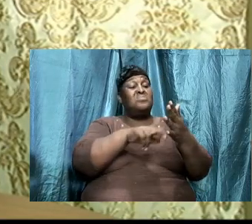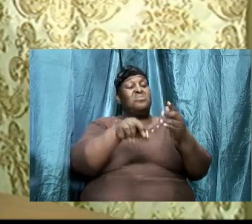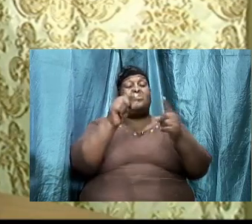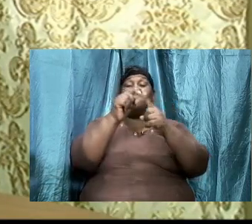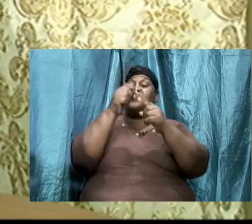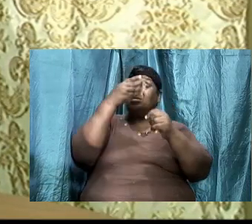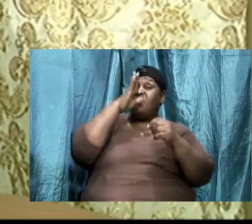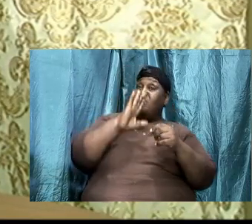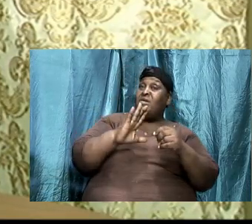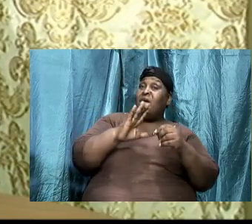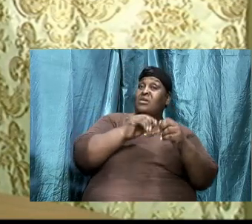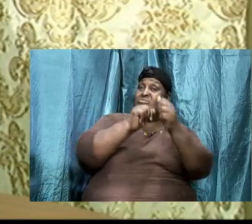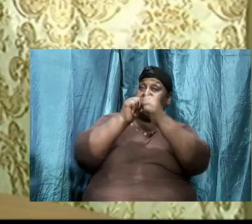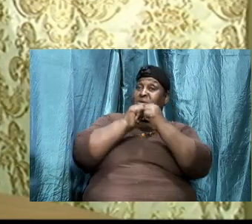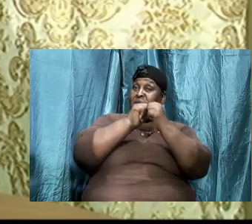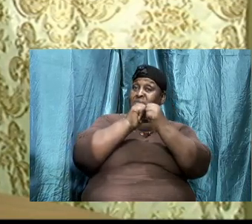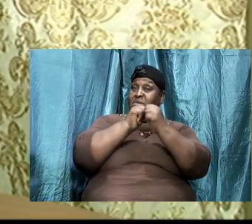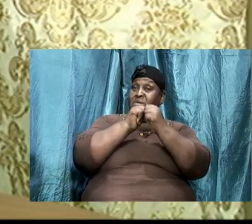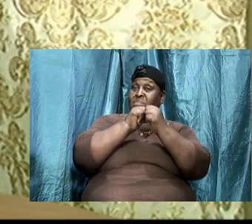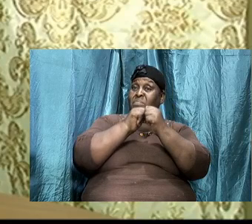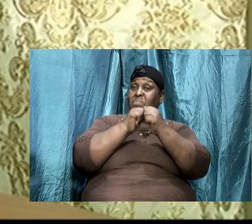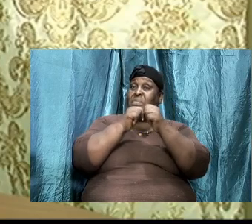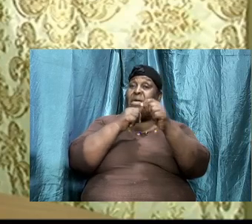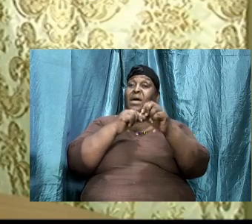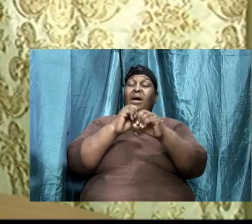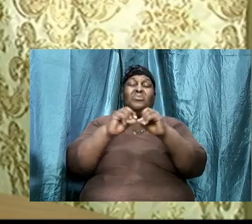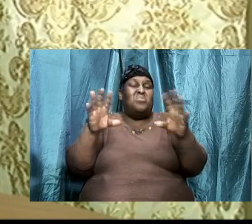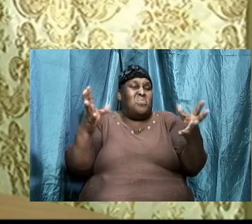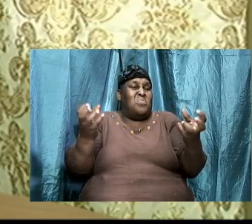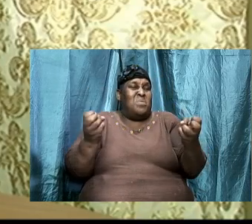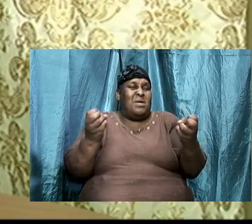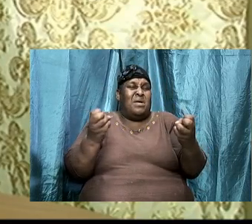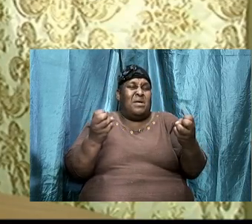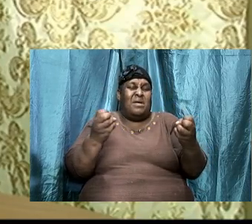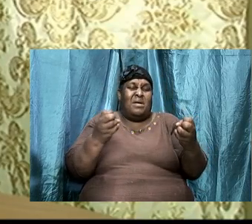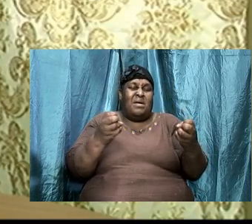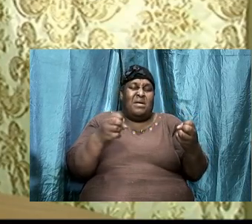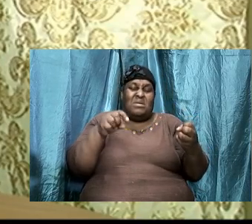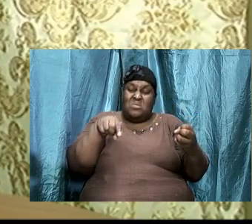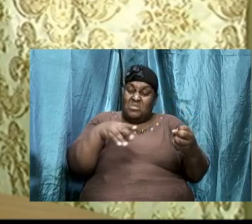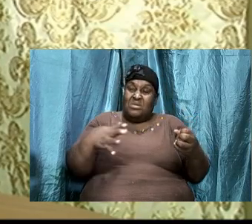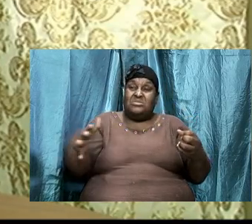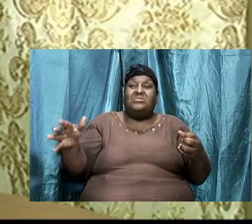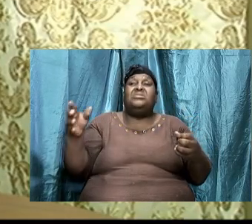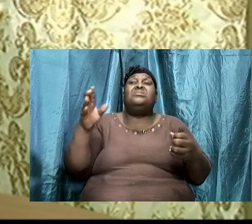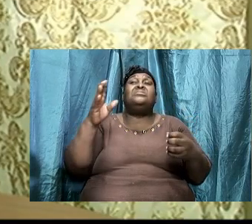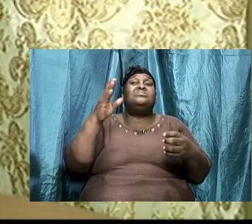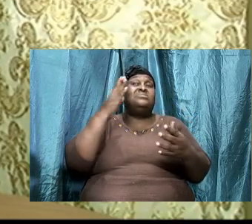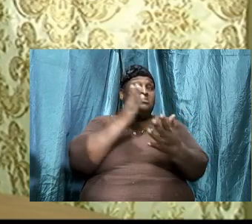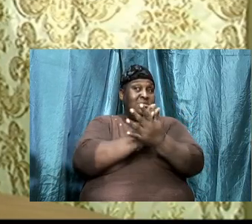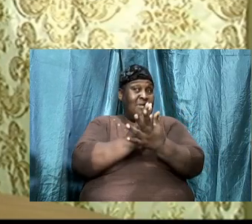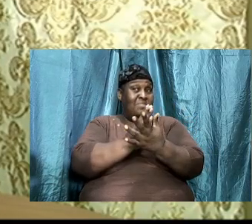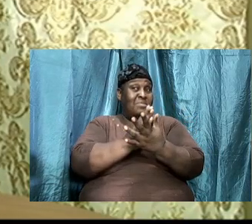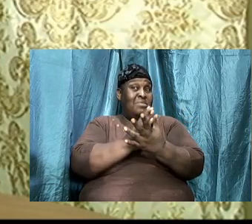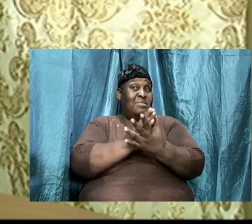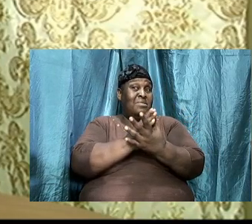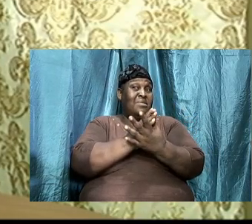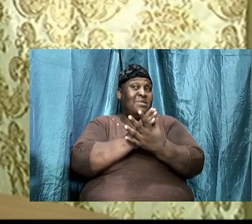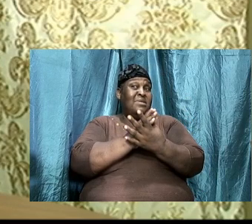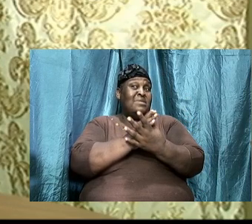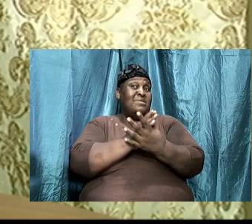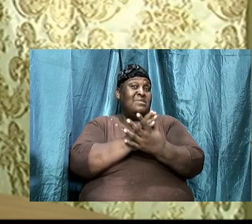I am looking for it. I don't want this thing to stop. And I think I'm going to whisper it in bishops here. Bishop,